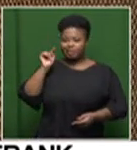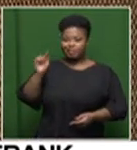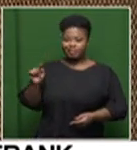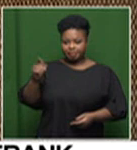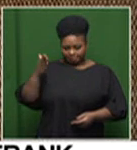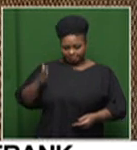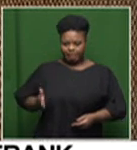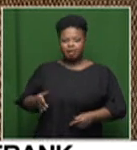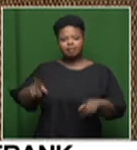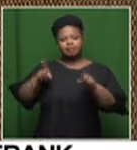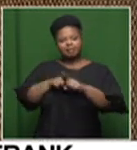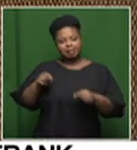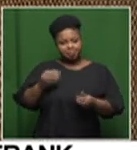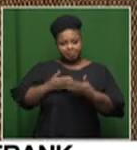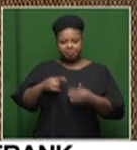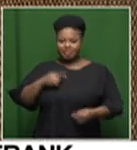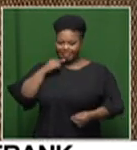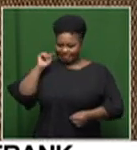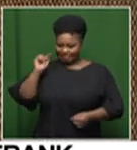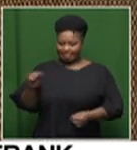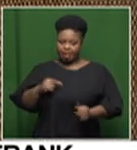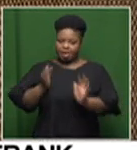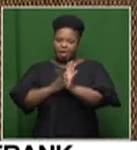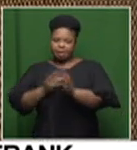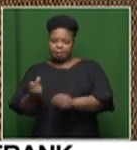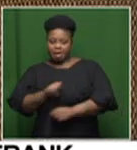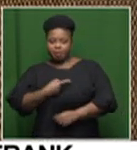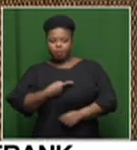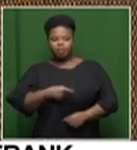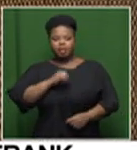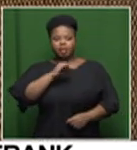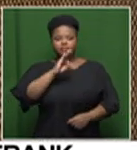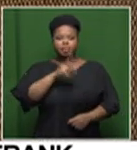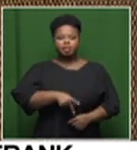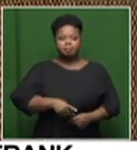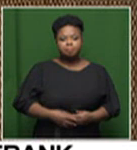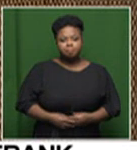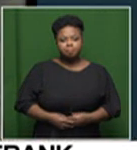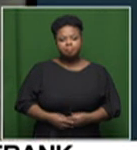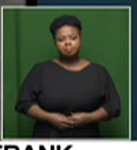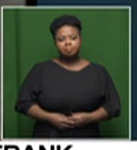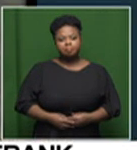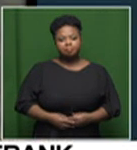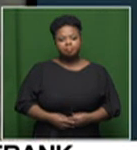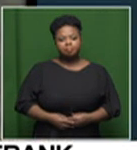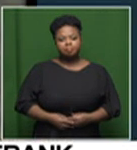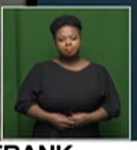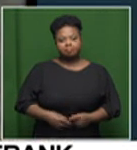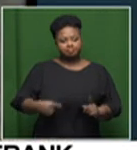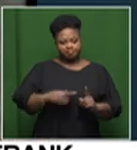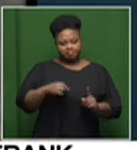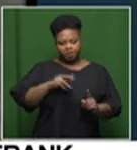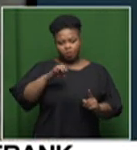he sighed to those that were saying he was selling out to the IFP. Mdialose